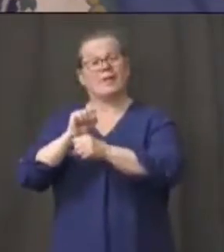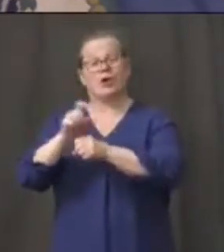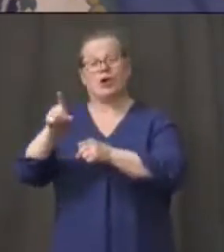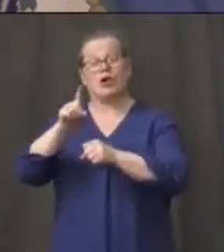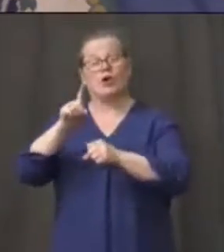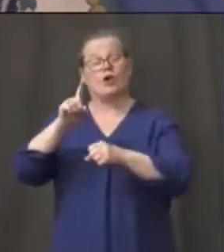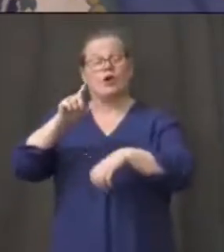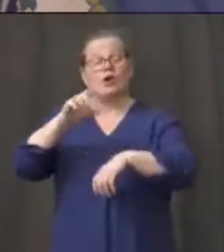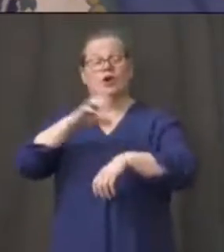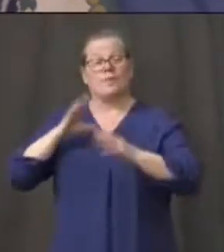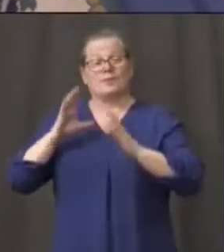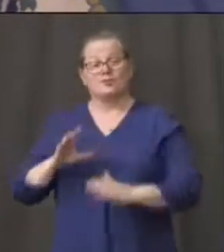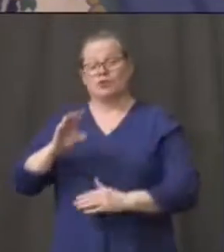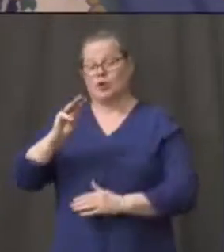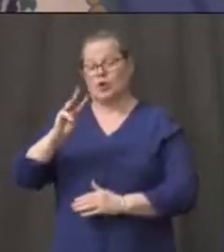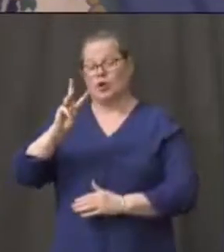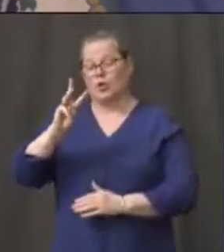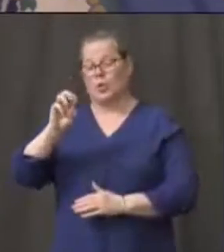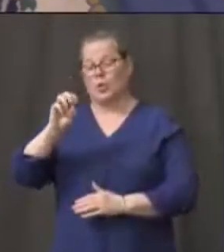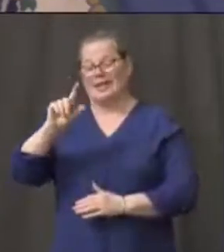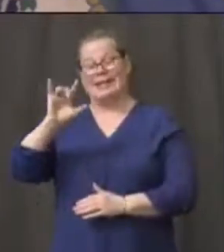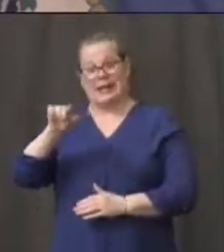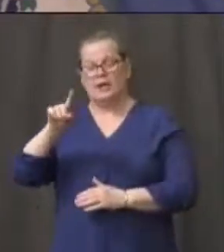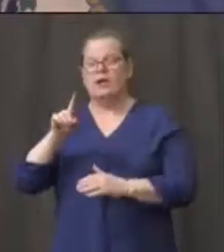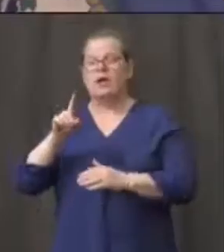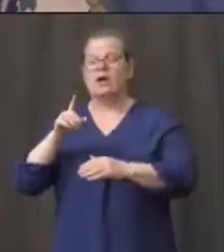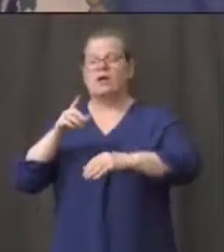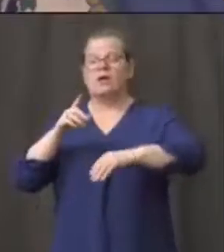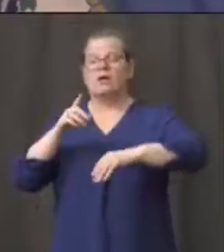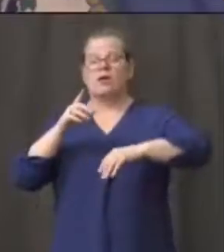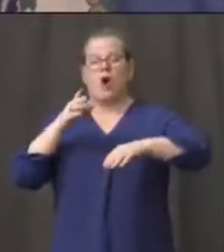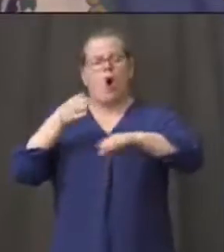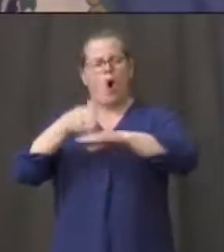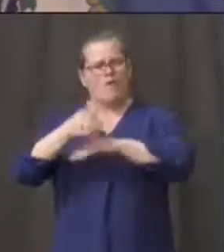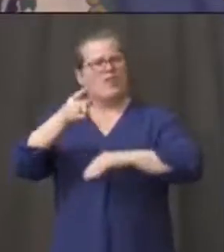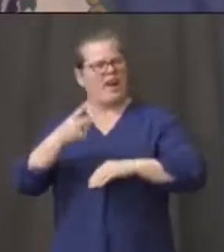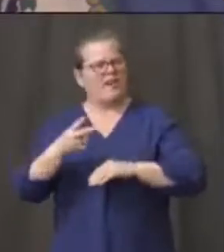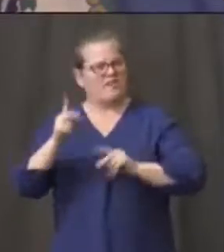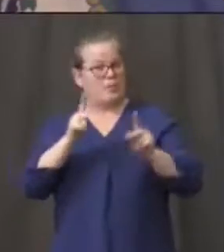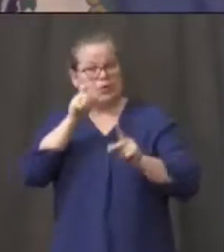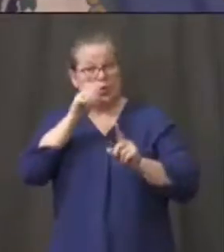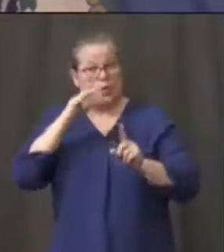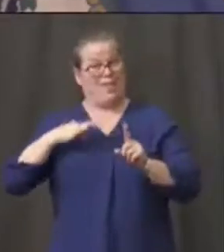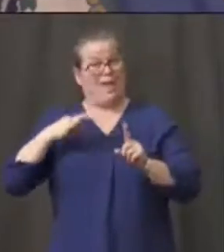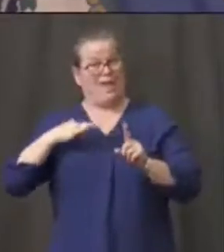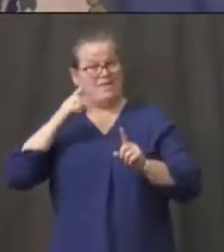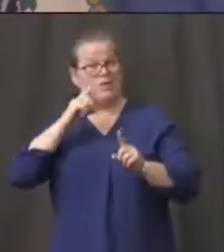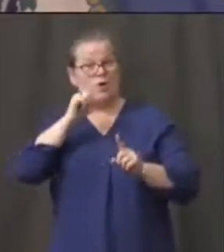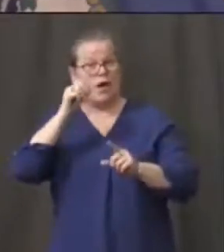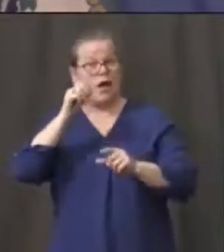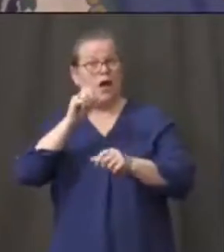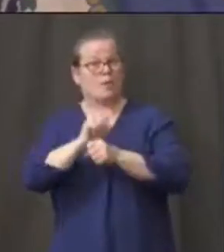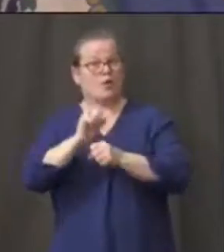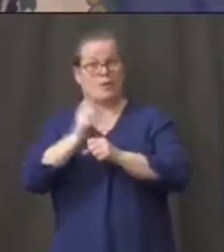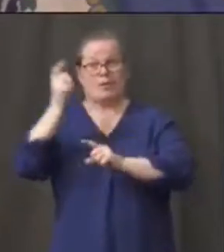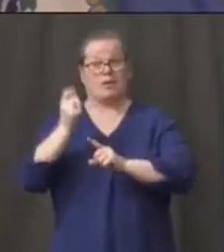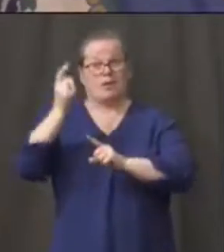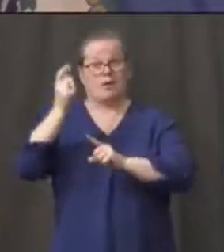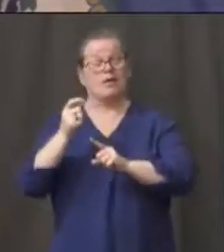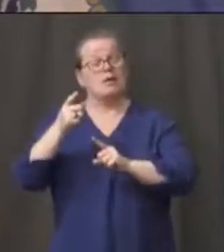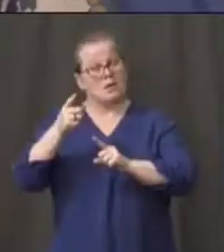of the unemployment claims. He feels pretty confident that we'll get the rest of those processed,